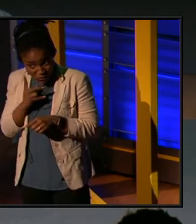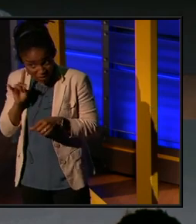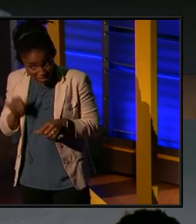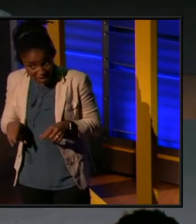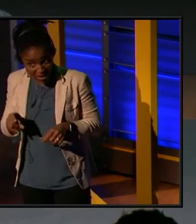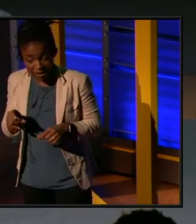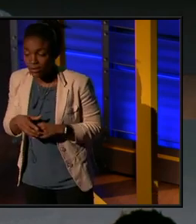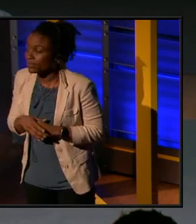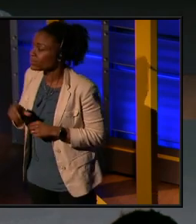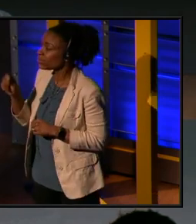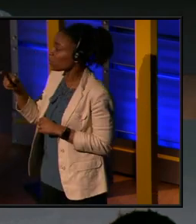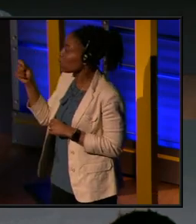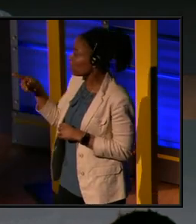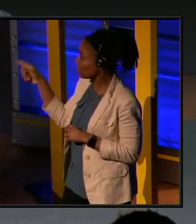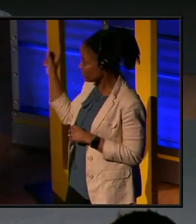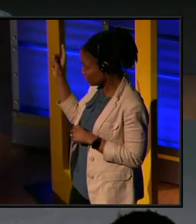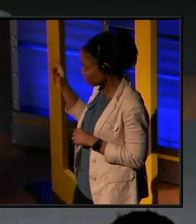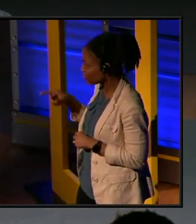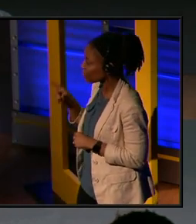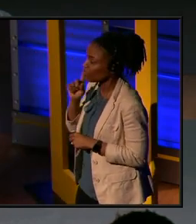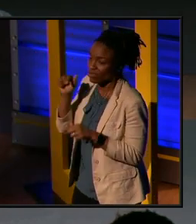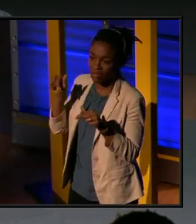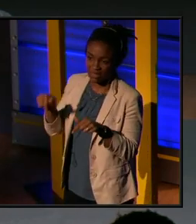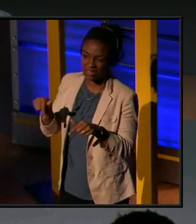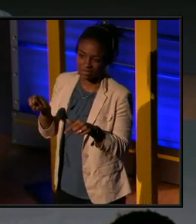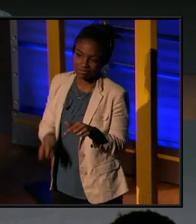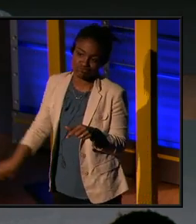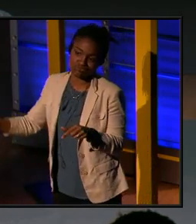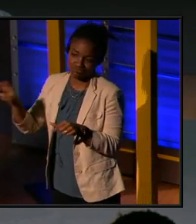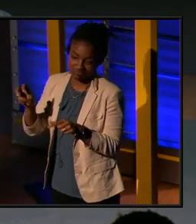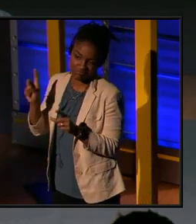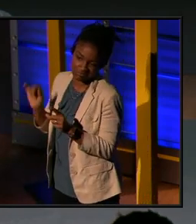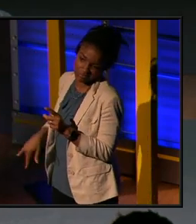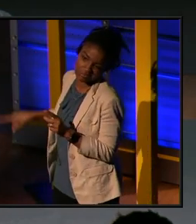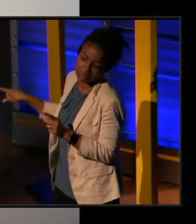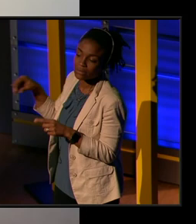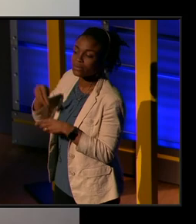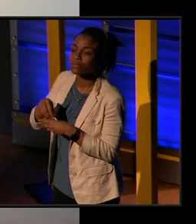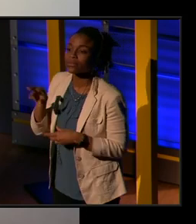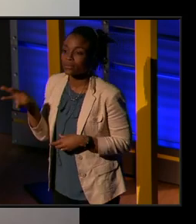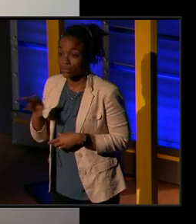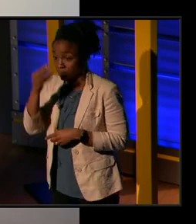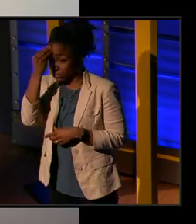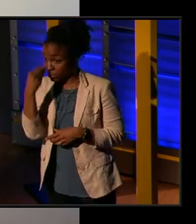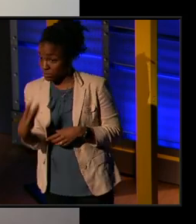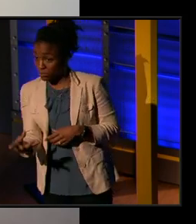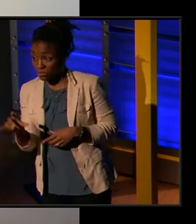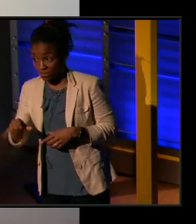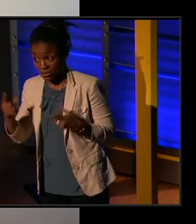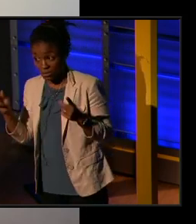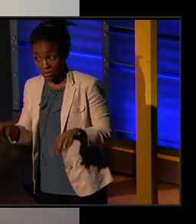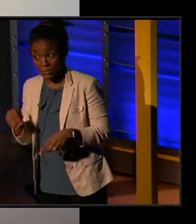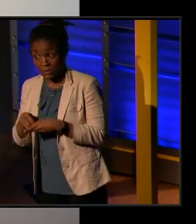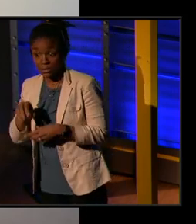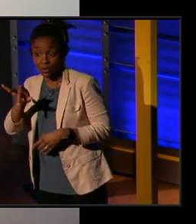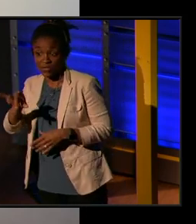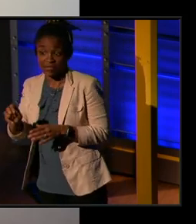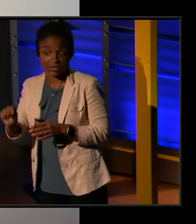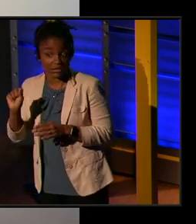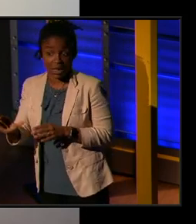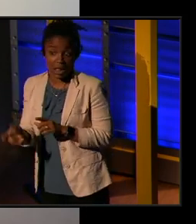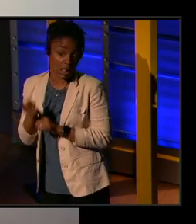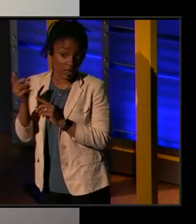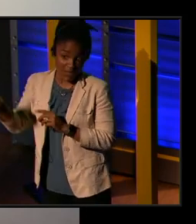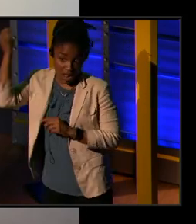So, okay, on this, um, so in this journey, I, I, this is, um, Western. bear in mind that it has to happen. In 25 seconds.